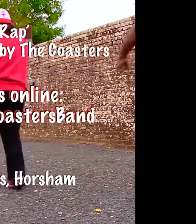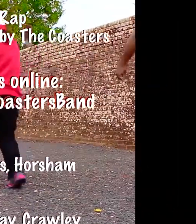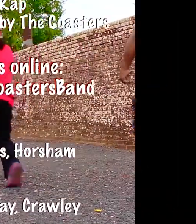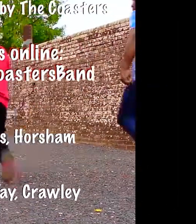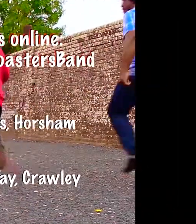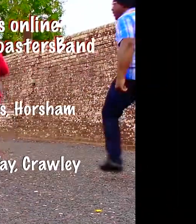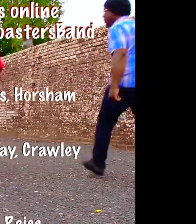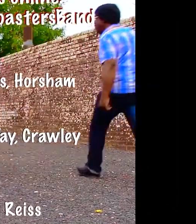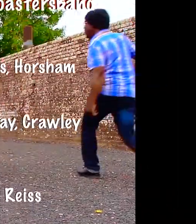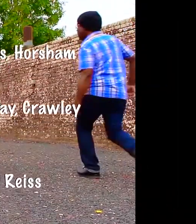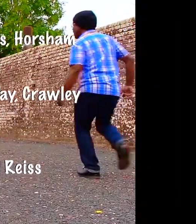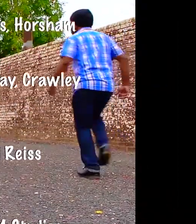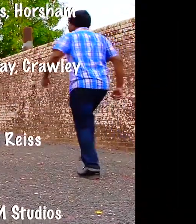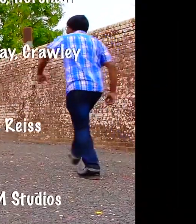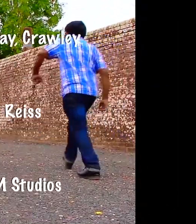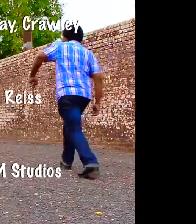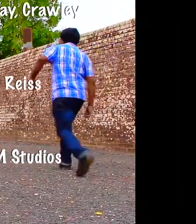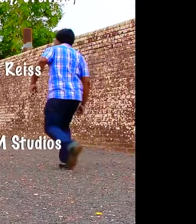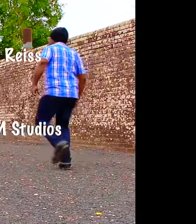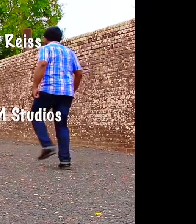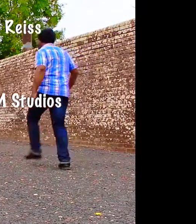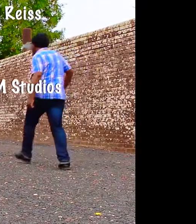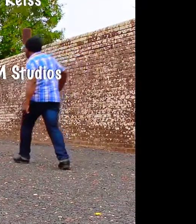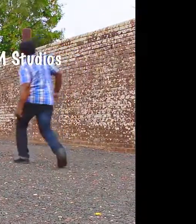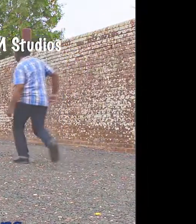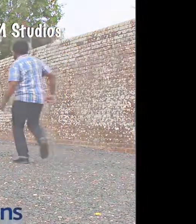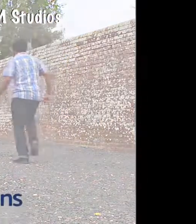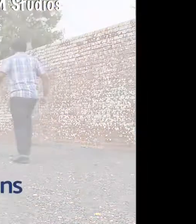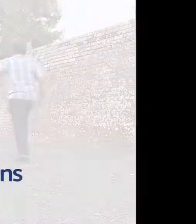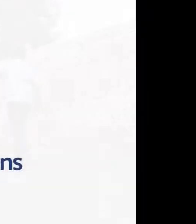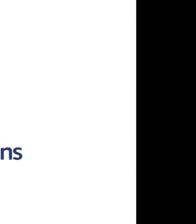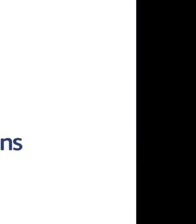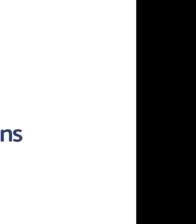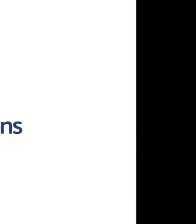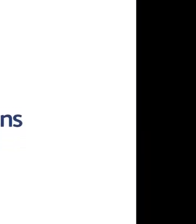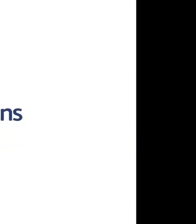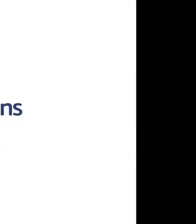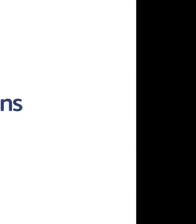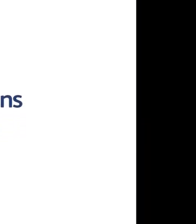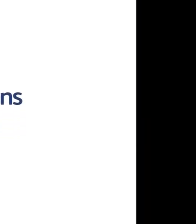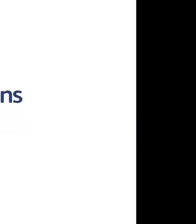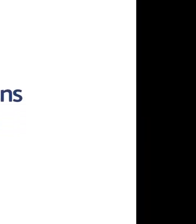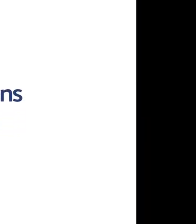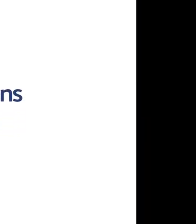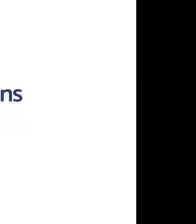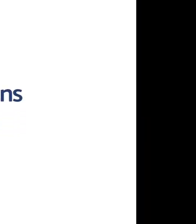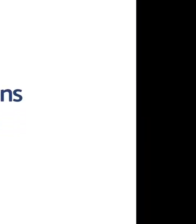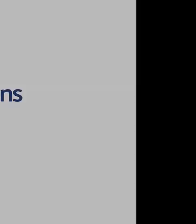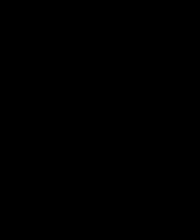in the dessert I'll see in what that means You